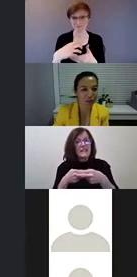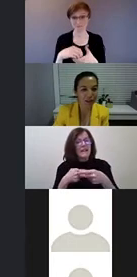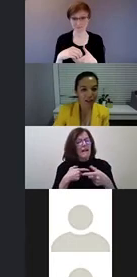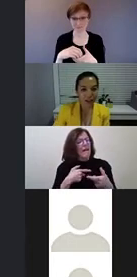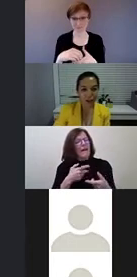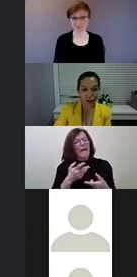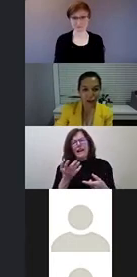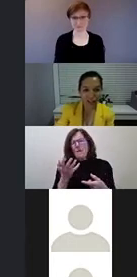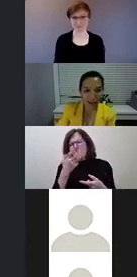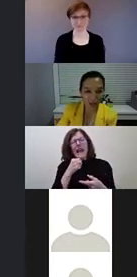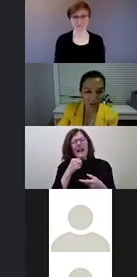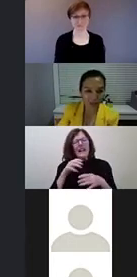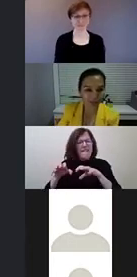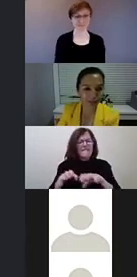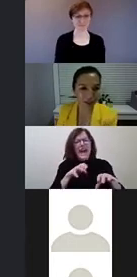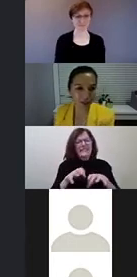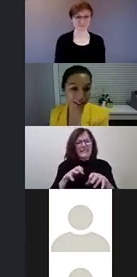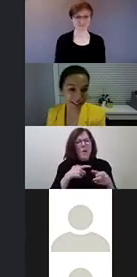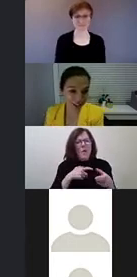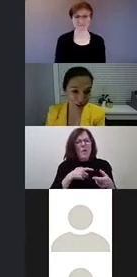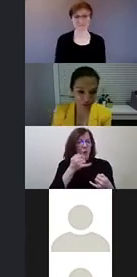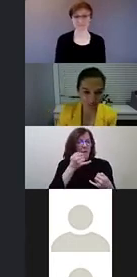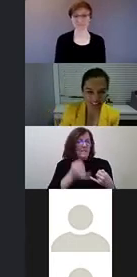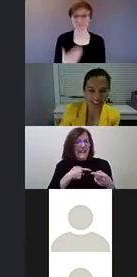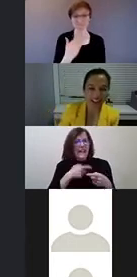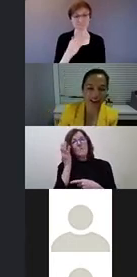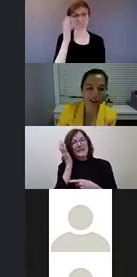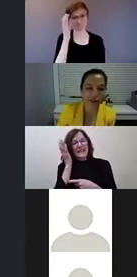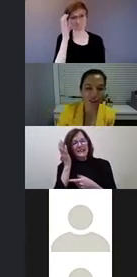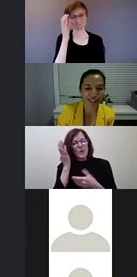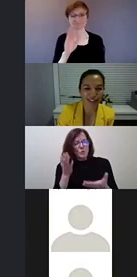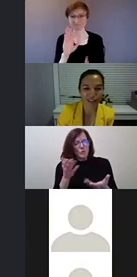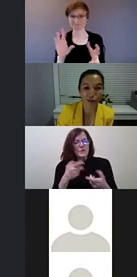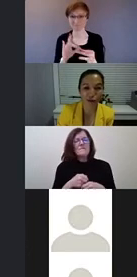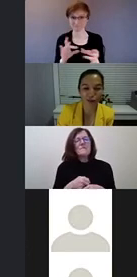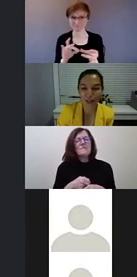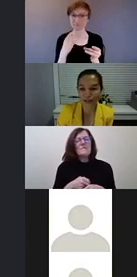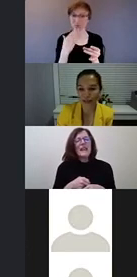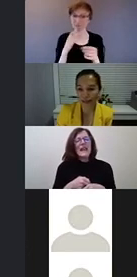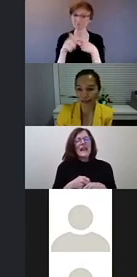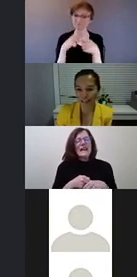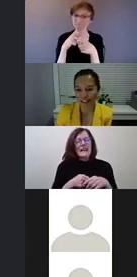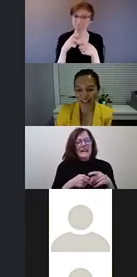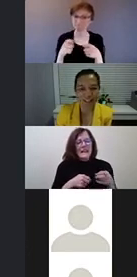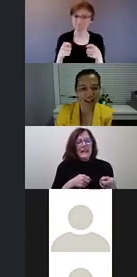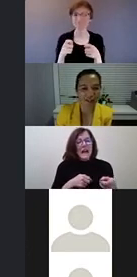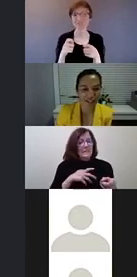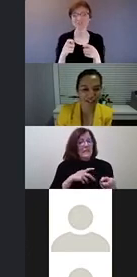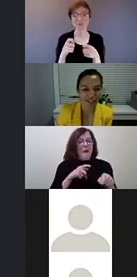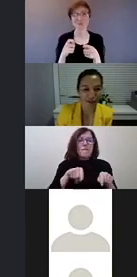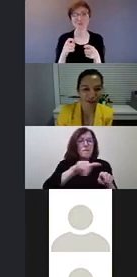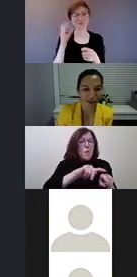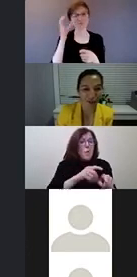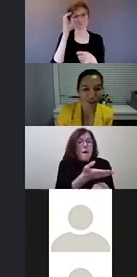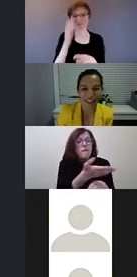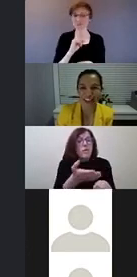end our presentation part with really the true champions and the advocates